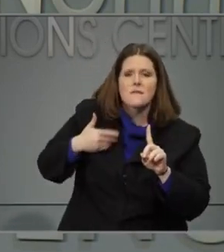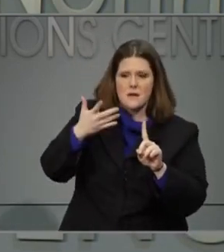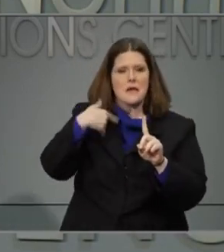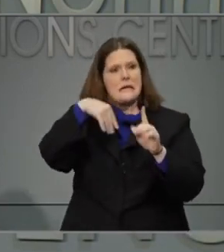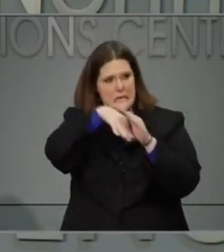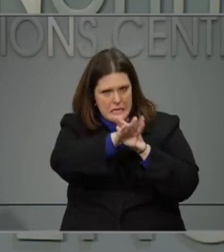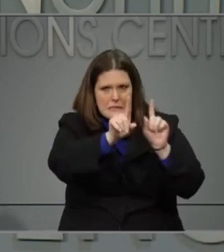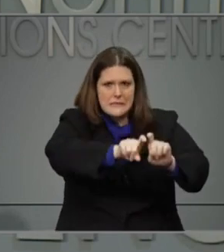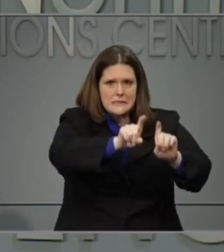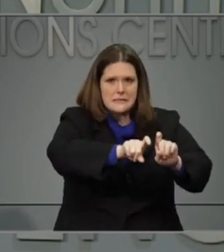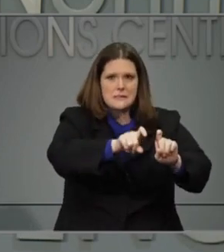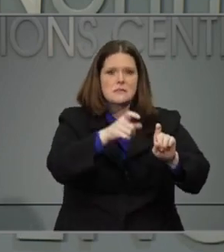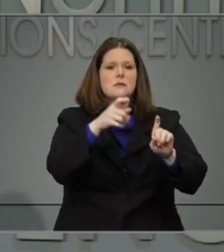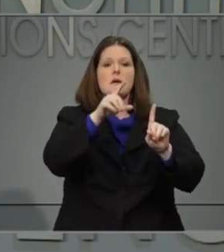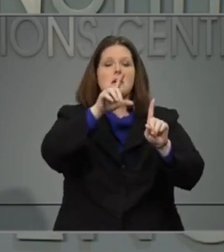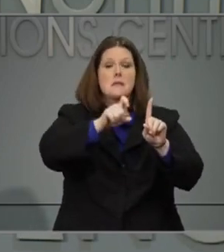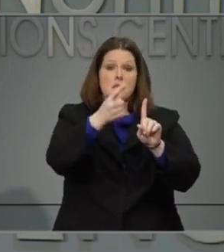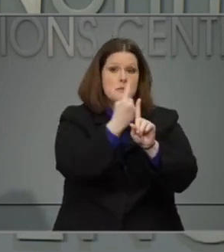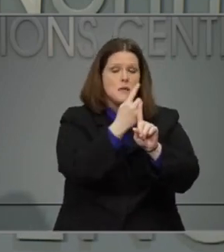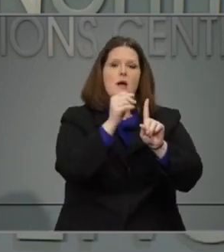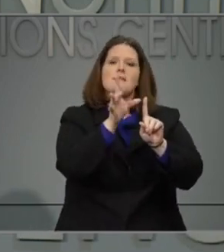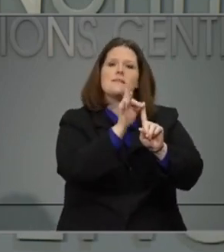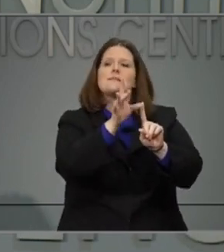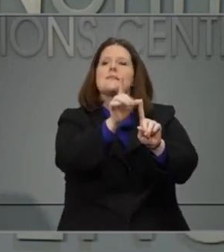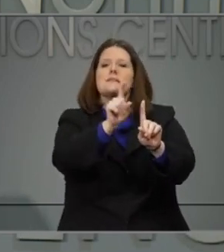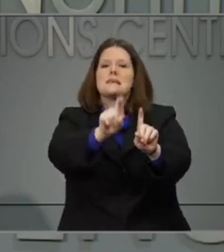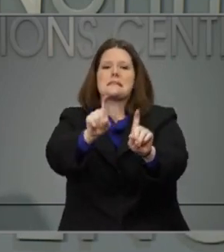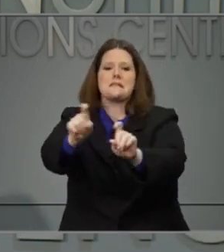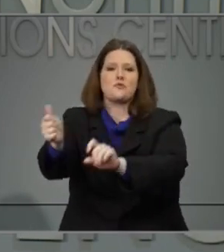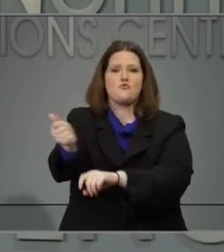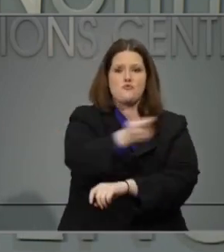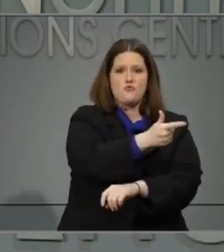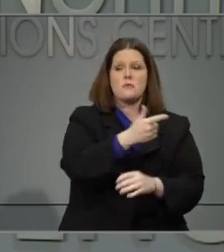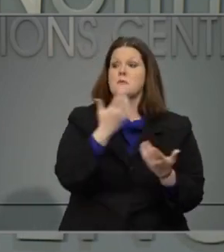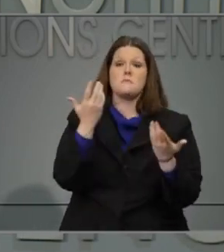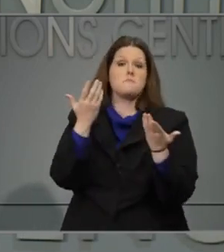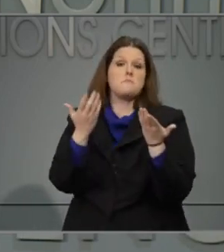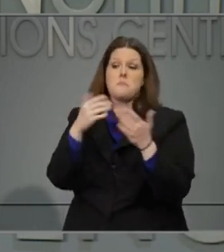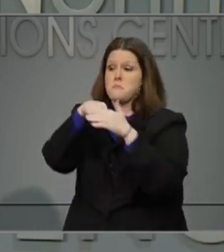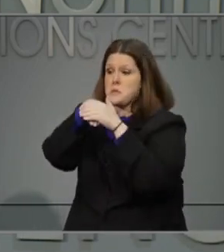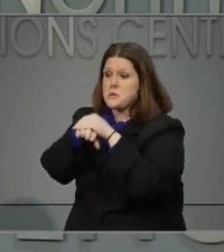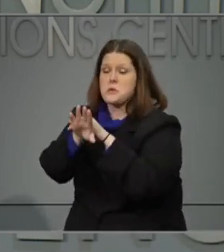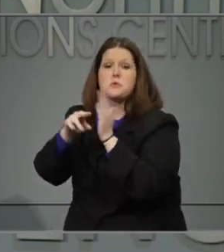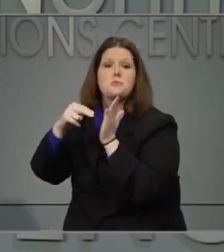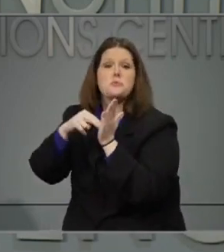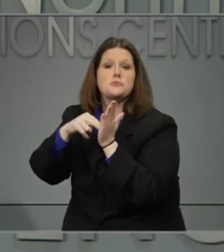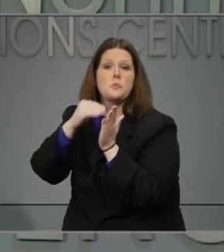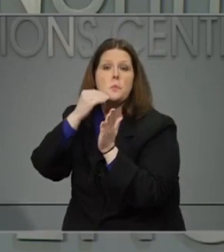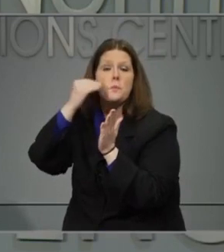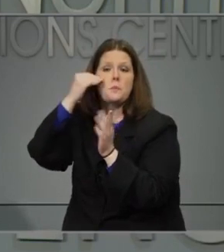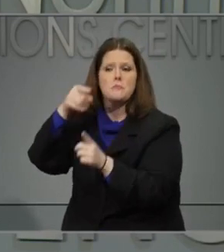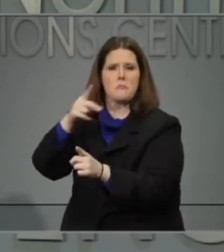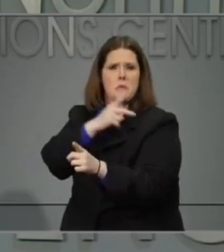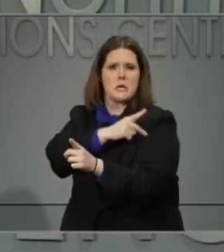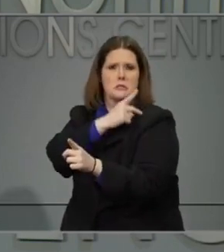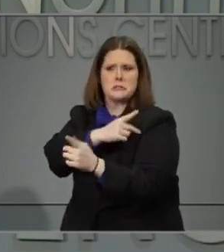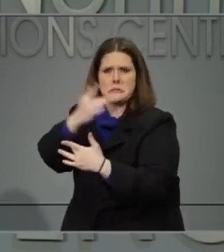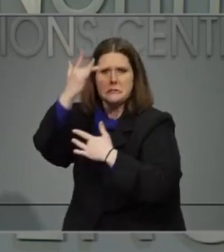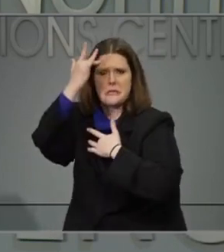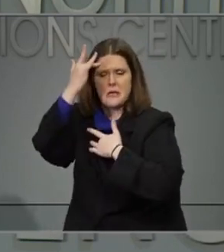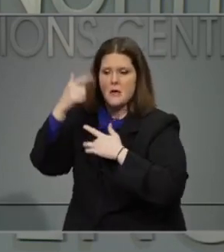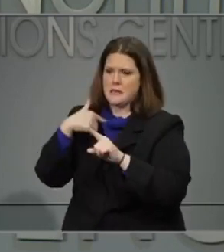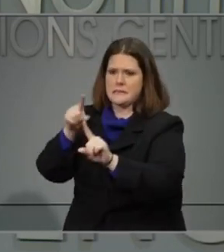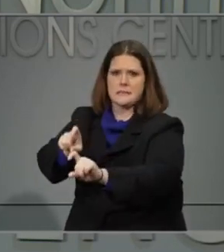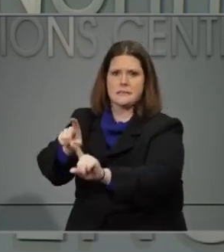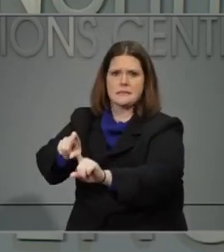We want to be able to go in and test everybody at a nursing home when there's a outbreak there, and we want to increase